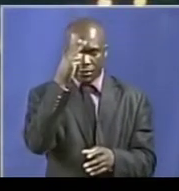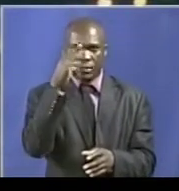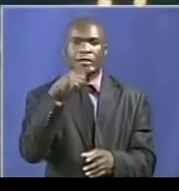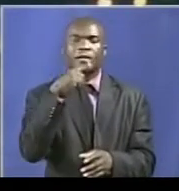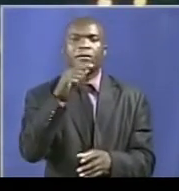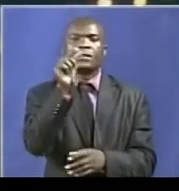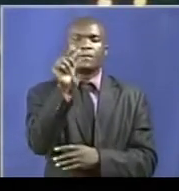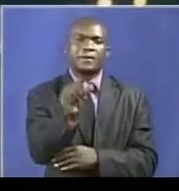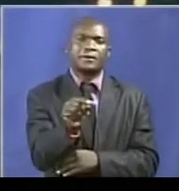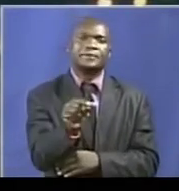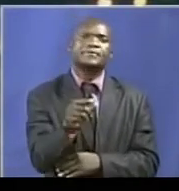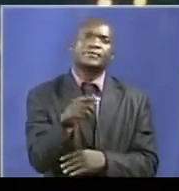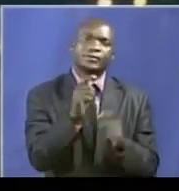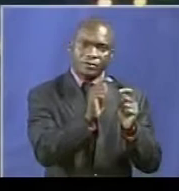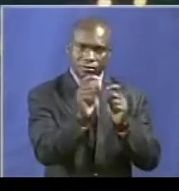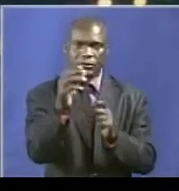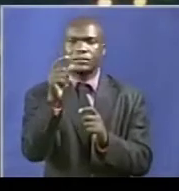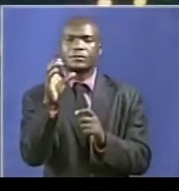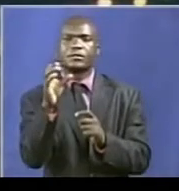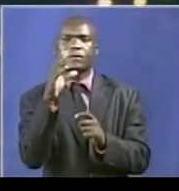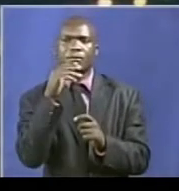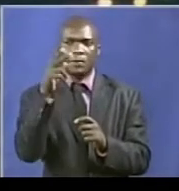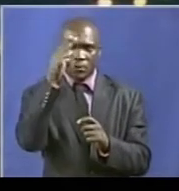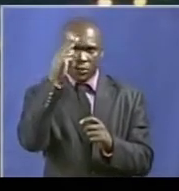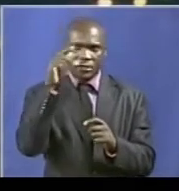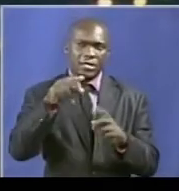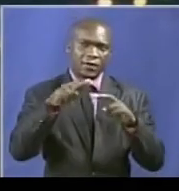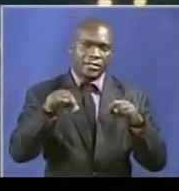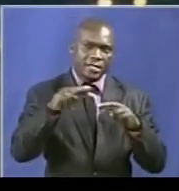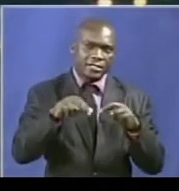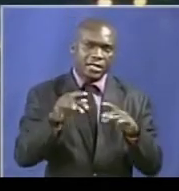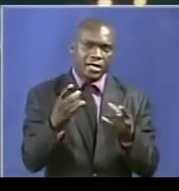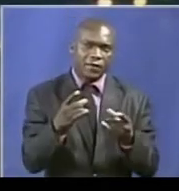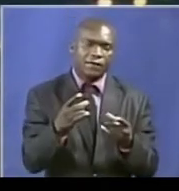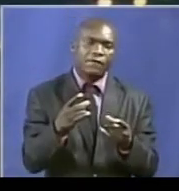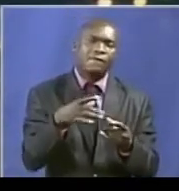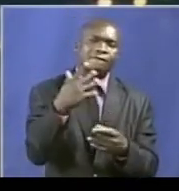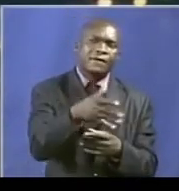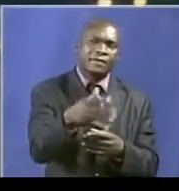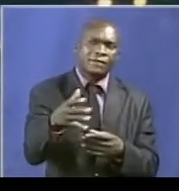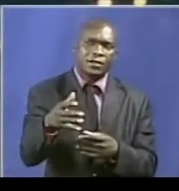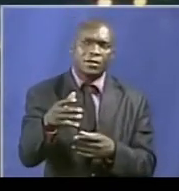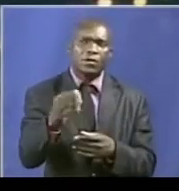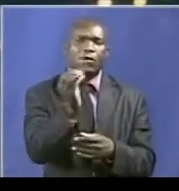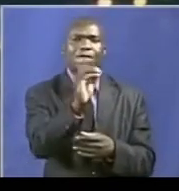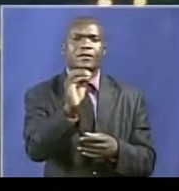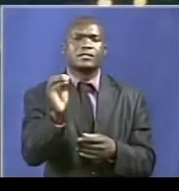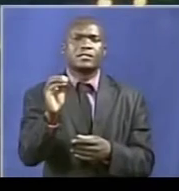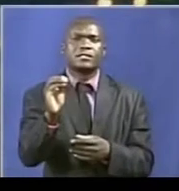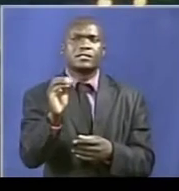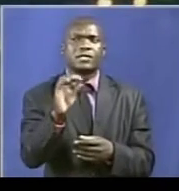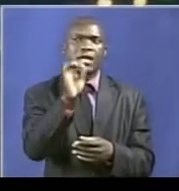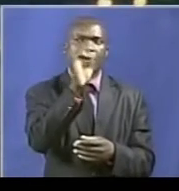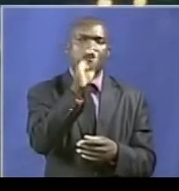Commissioner Charity Charamba, told the ZBC News that police are investigating the incident. She said all specialist sections